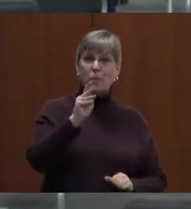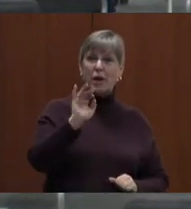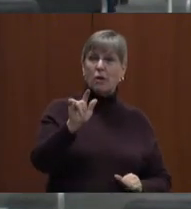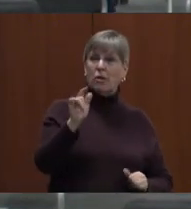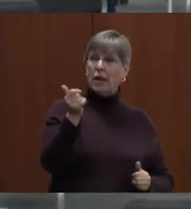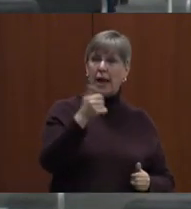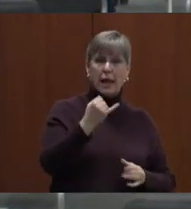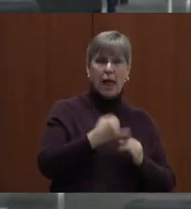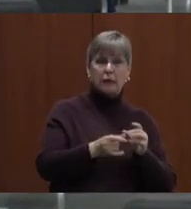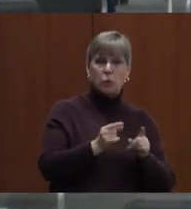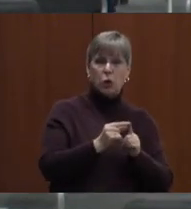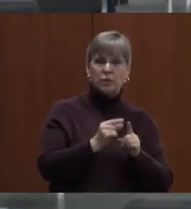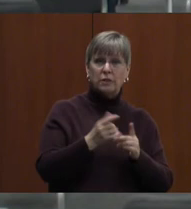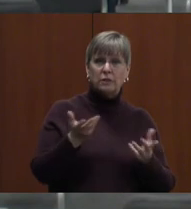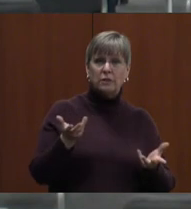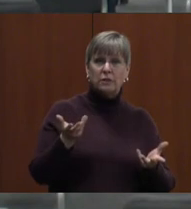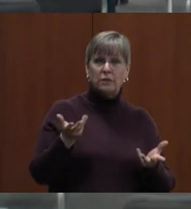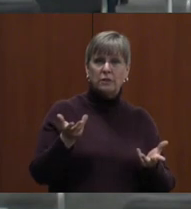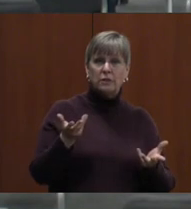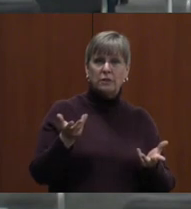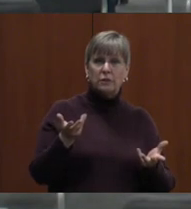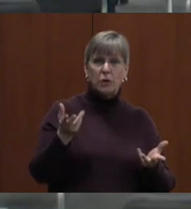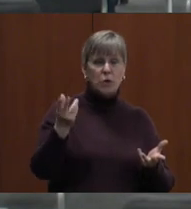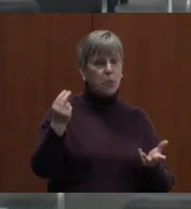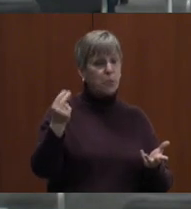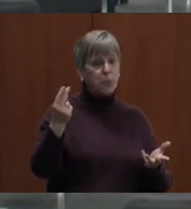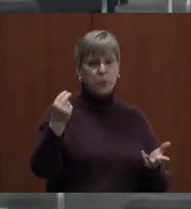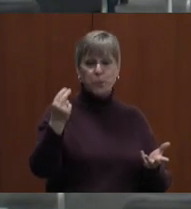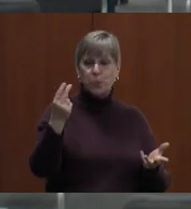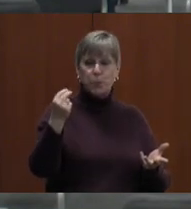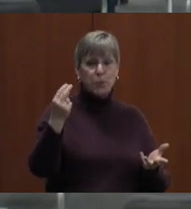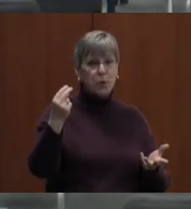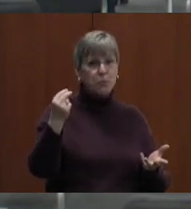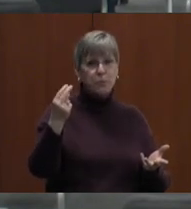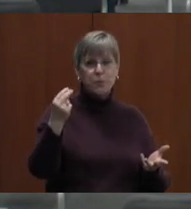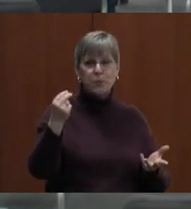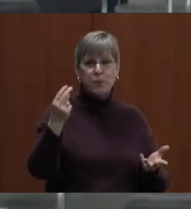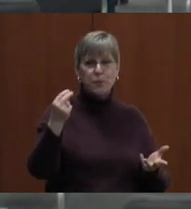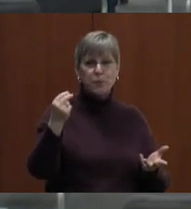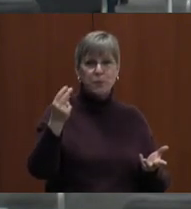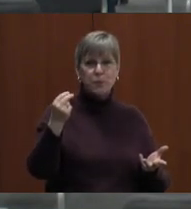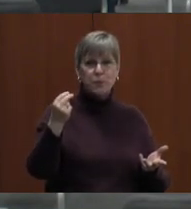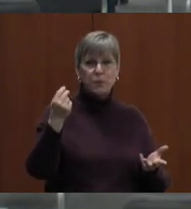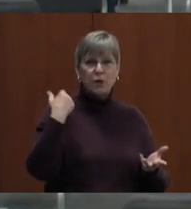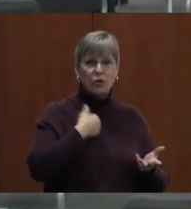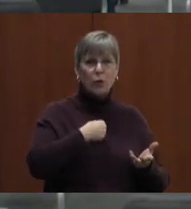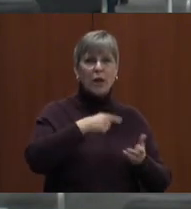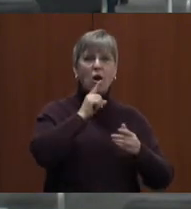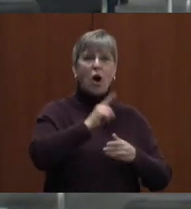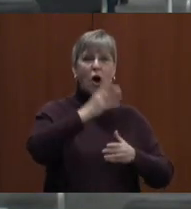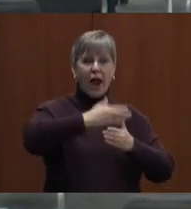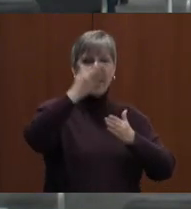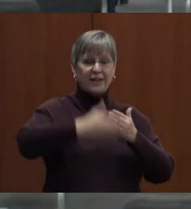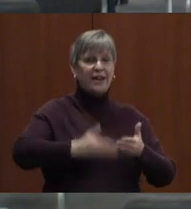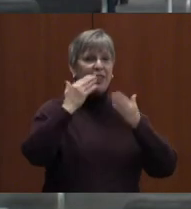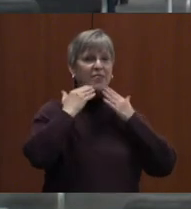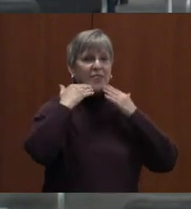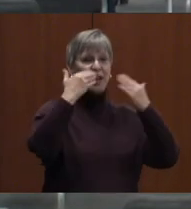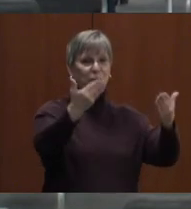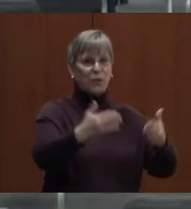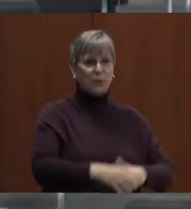have any parting words for us this evening? No? Nothing. So, we stand adjourned. Thank you.